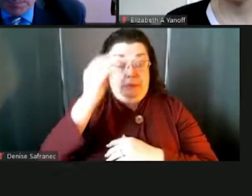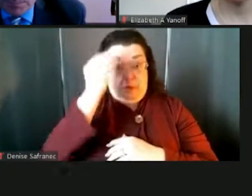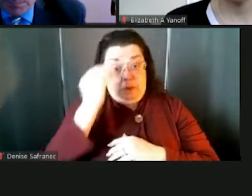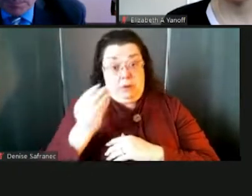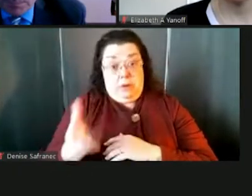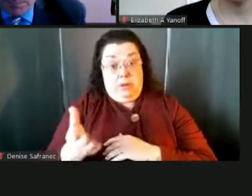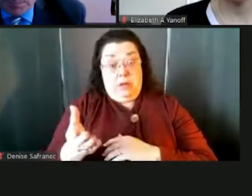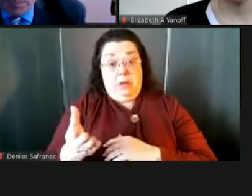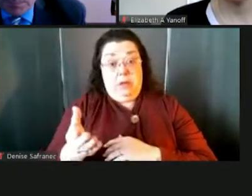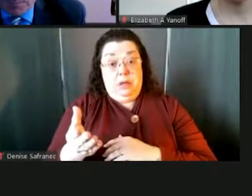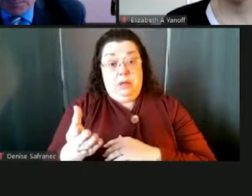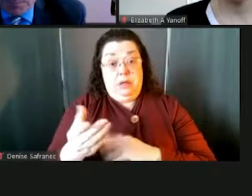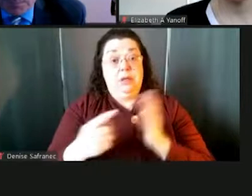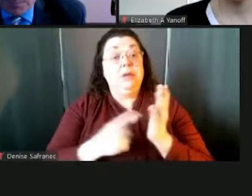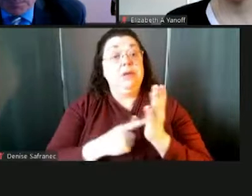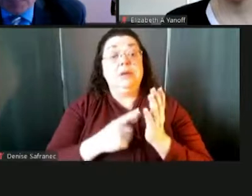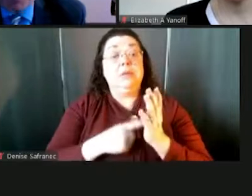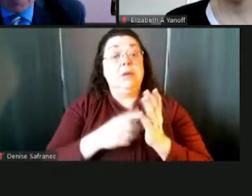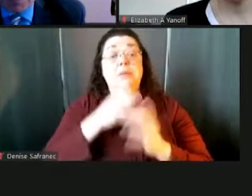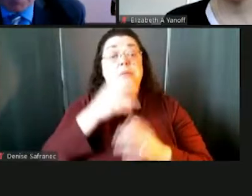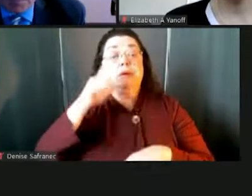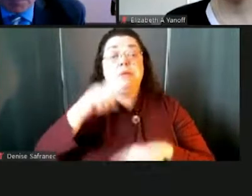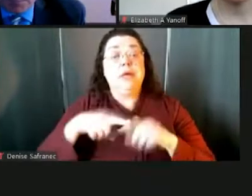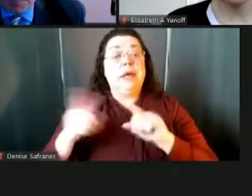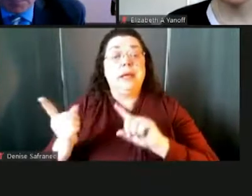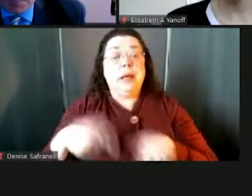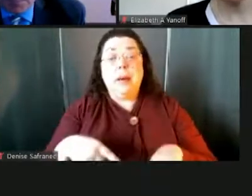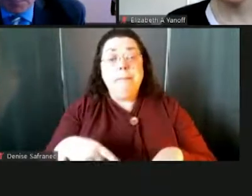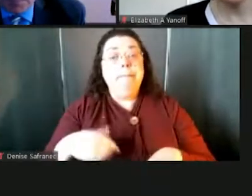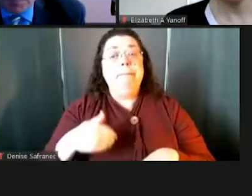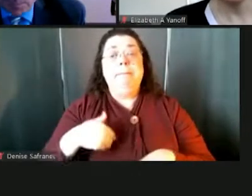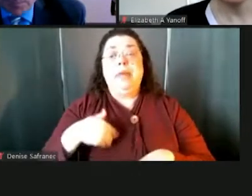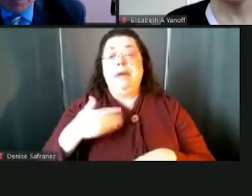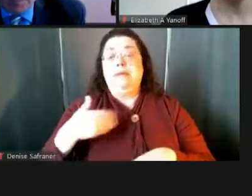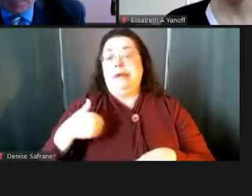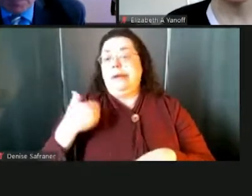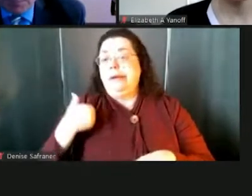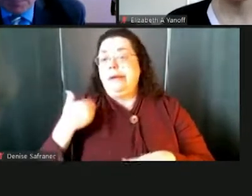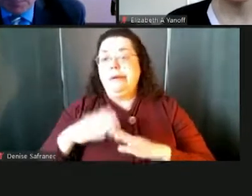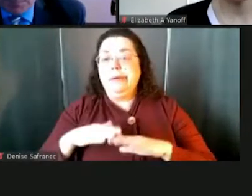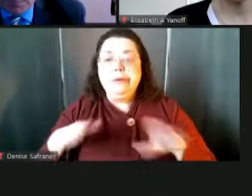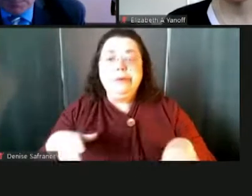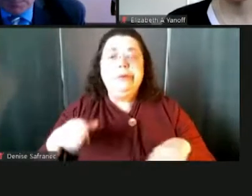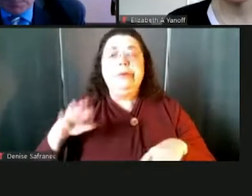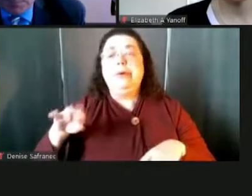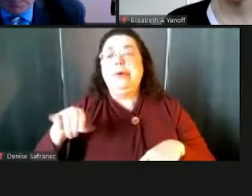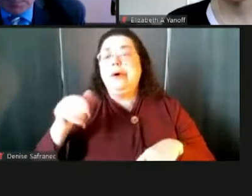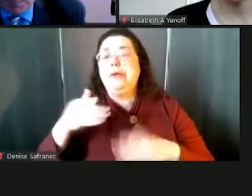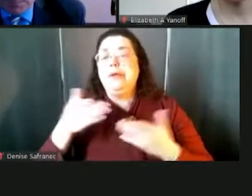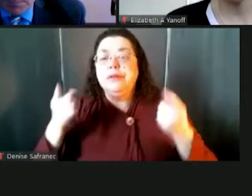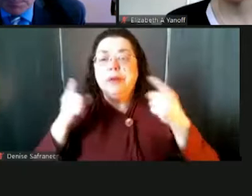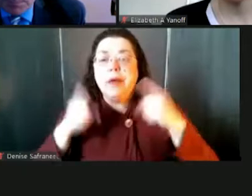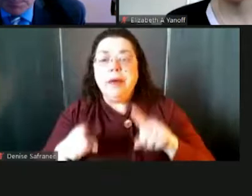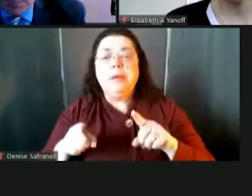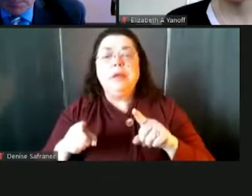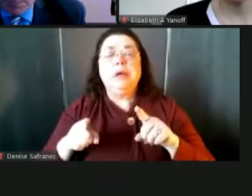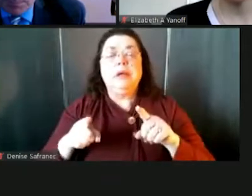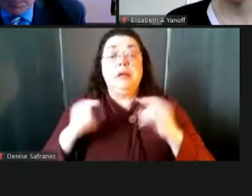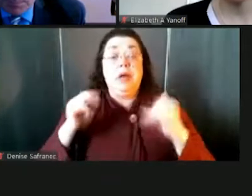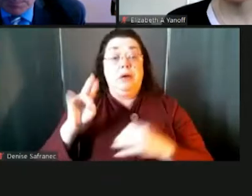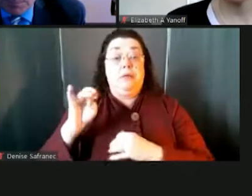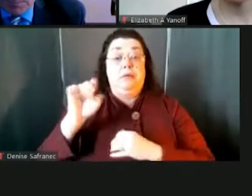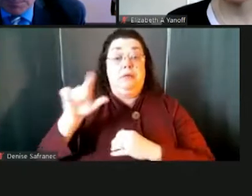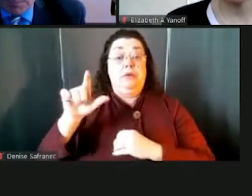there are a lot of years where parents just can't get here because they have little ones at home or they have other things going on. And now that it's virtual,